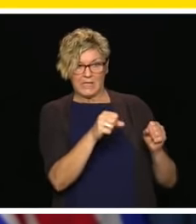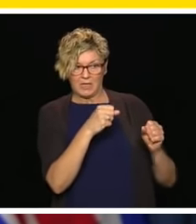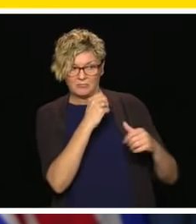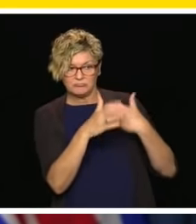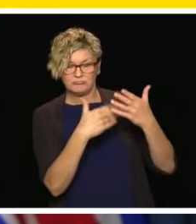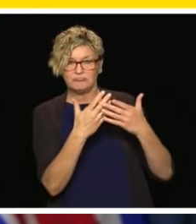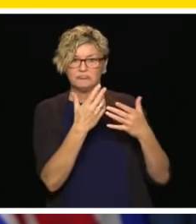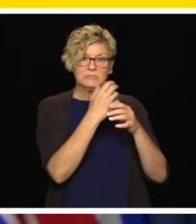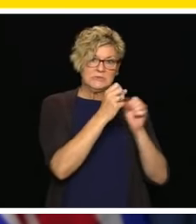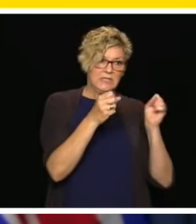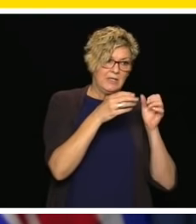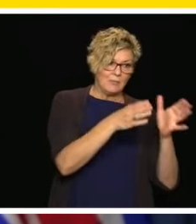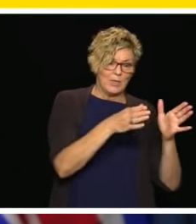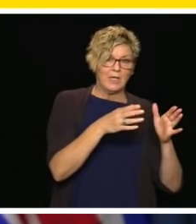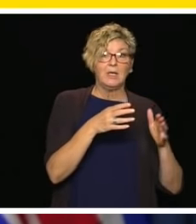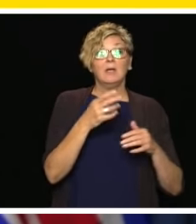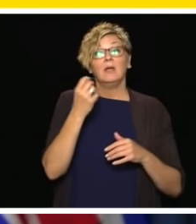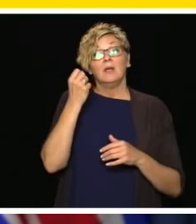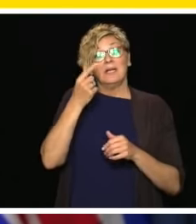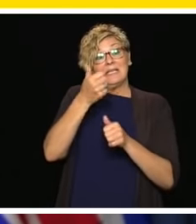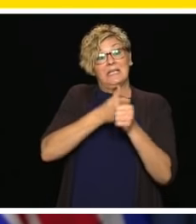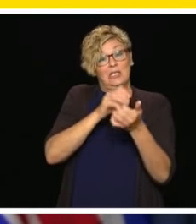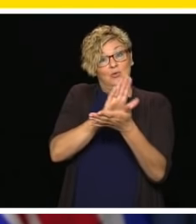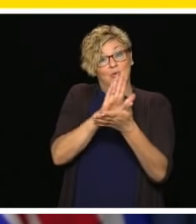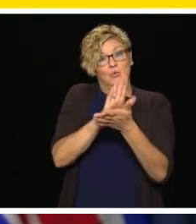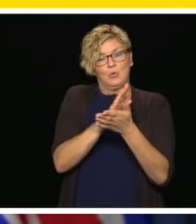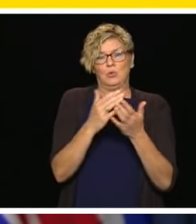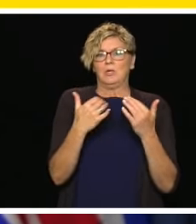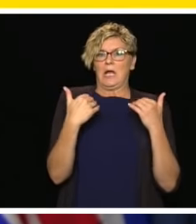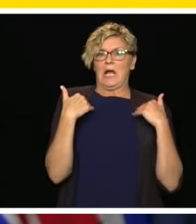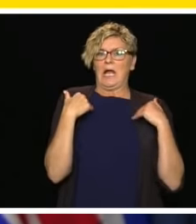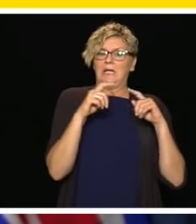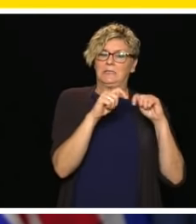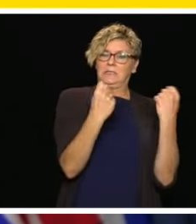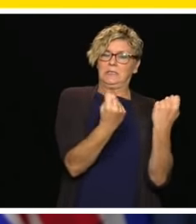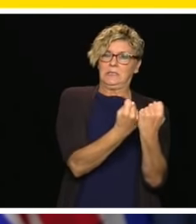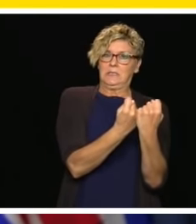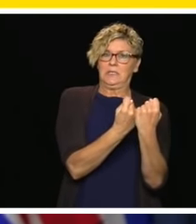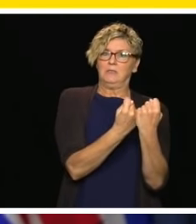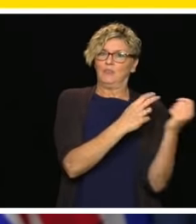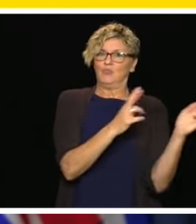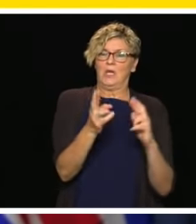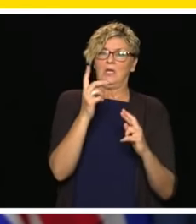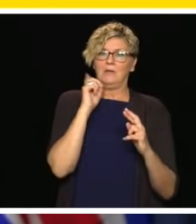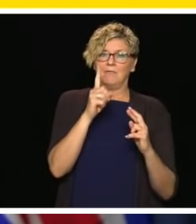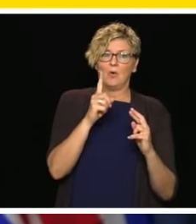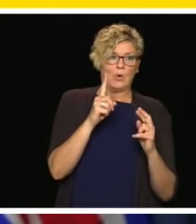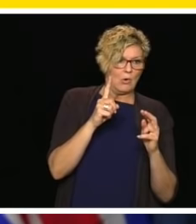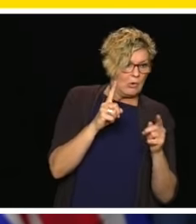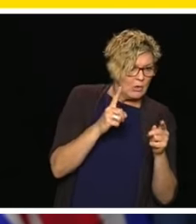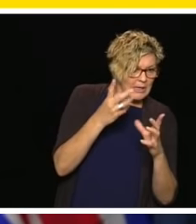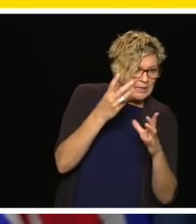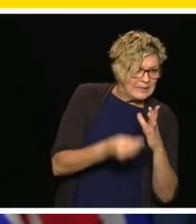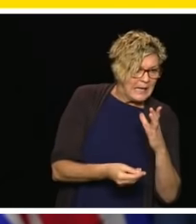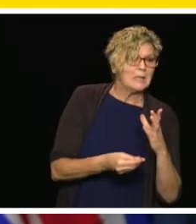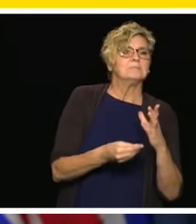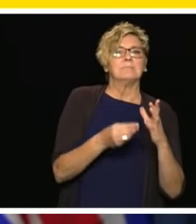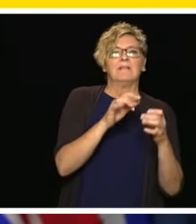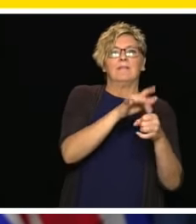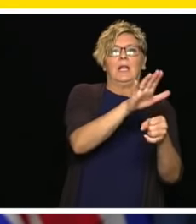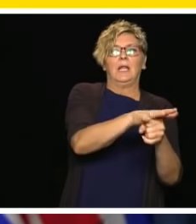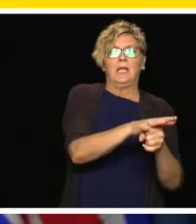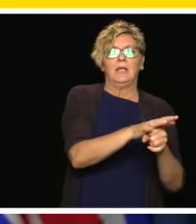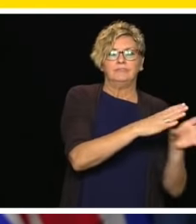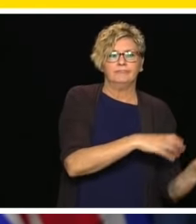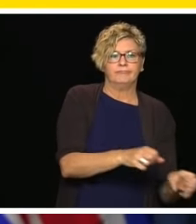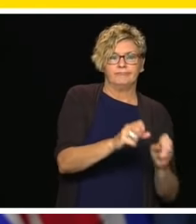But we have school-based teams that will fill in gaps should they arise. But we expect classes